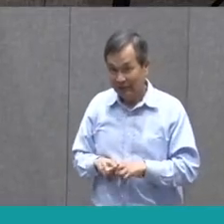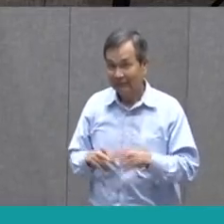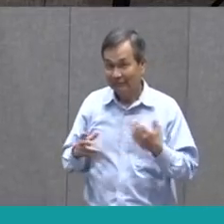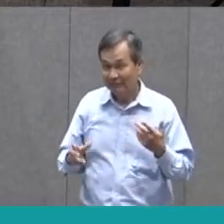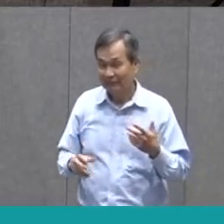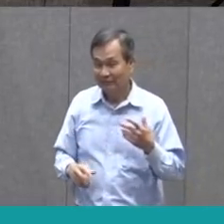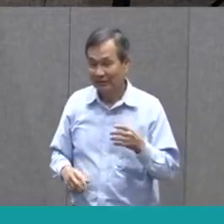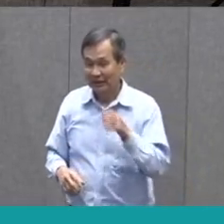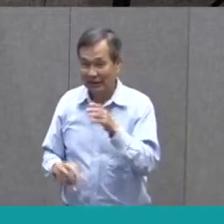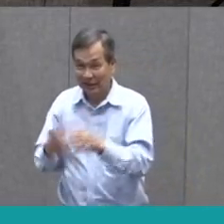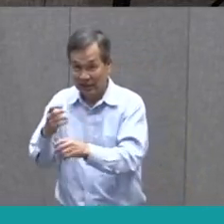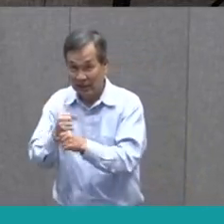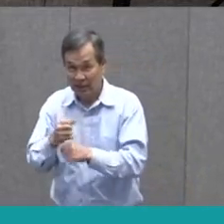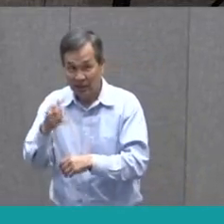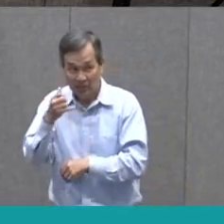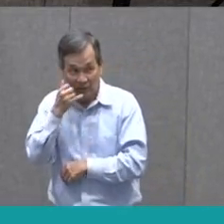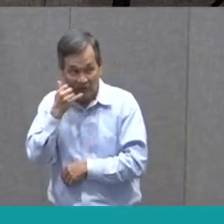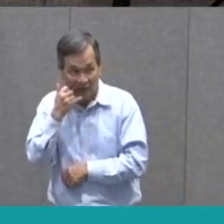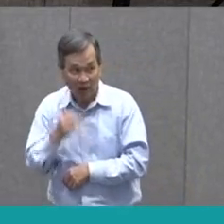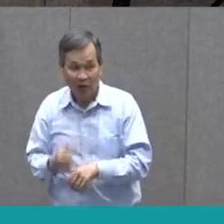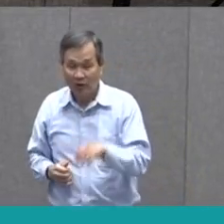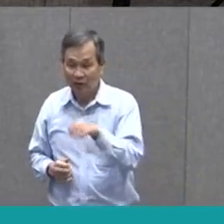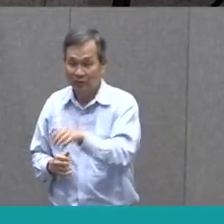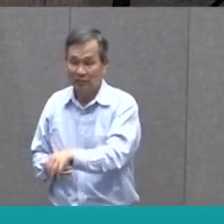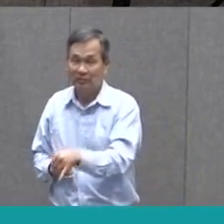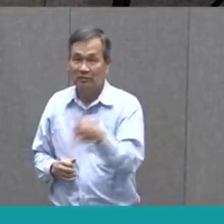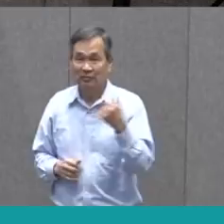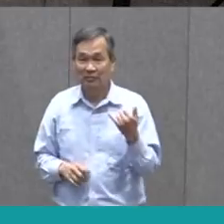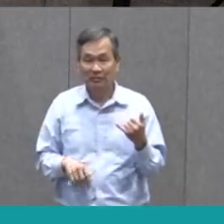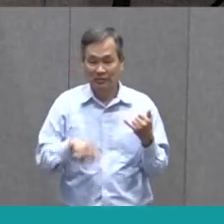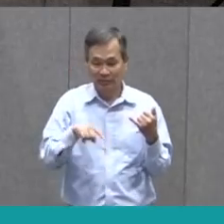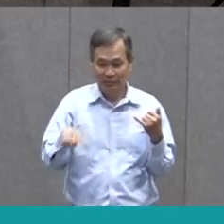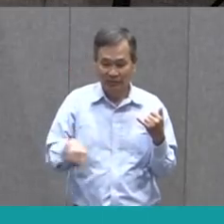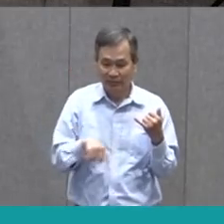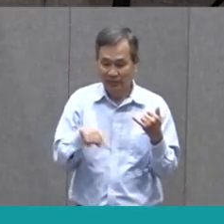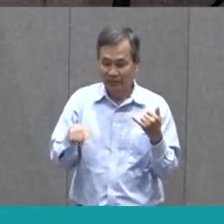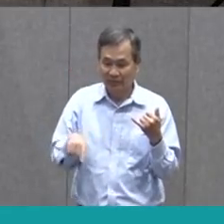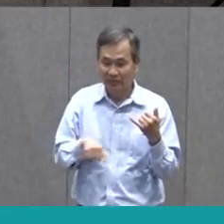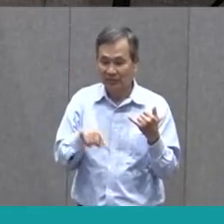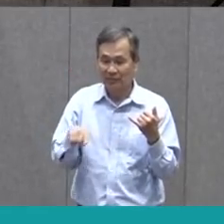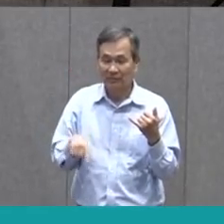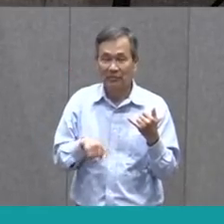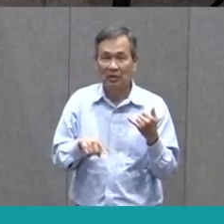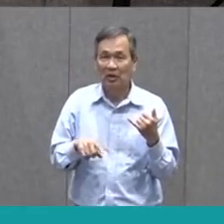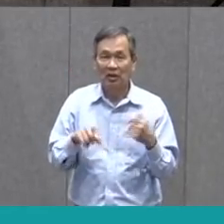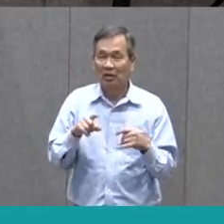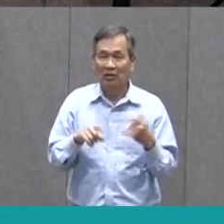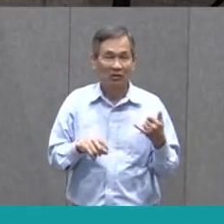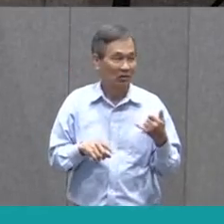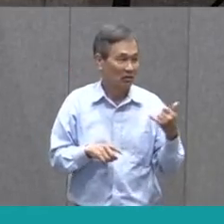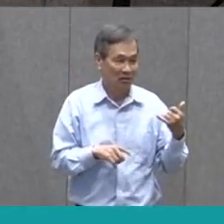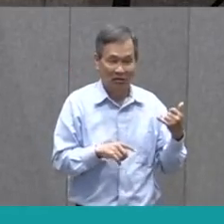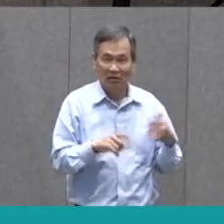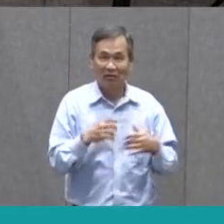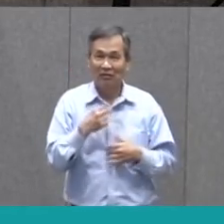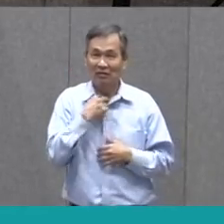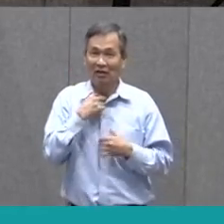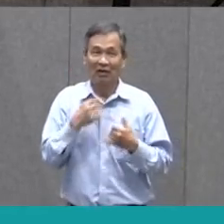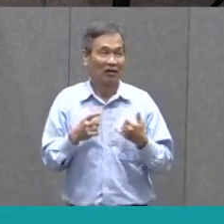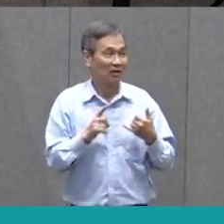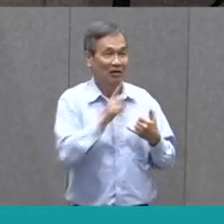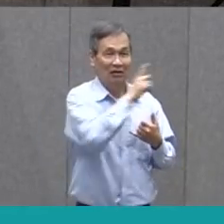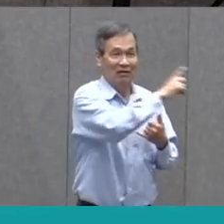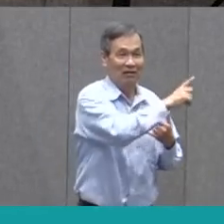pick up my phone, and dial my friends. I couldn't go anywhere, because there was a cord to the phone,